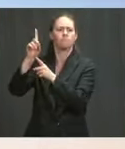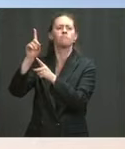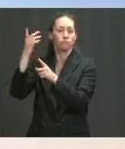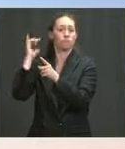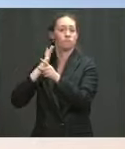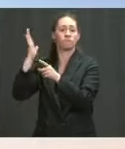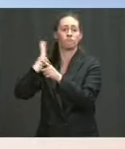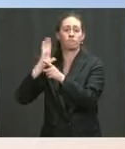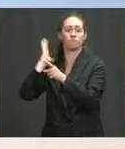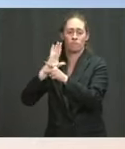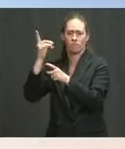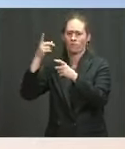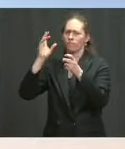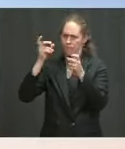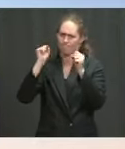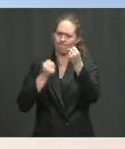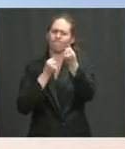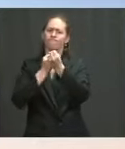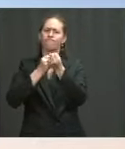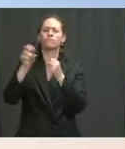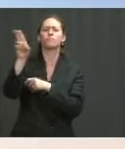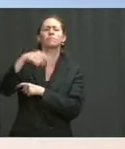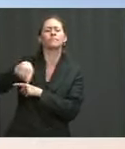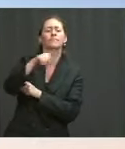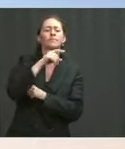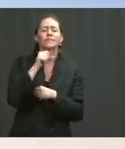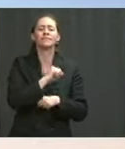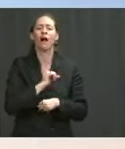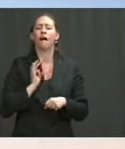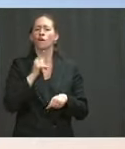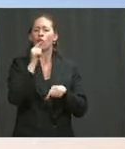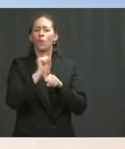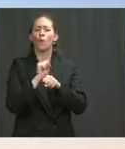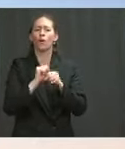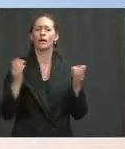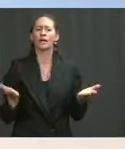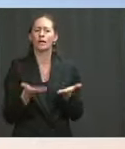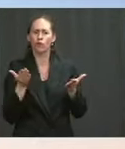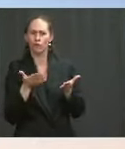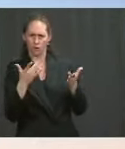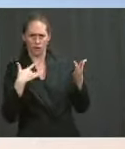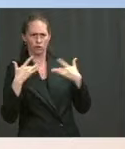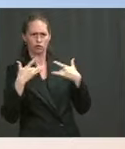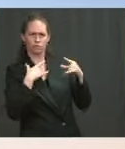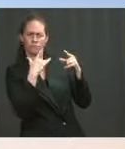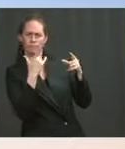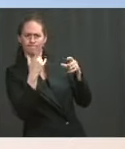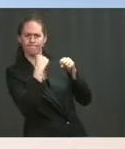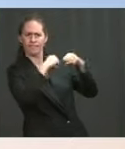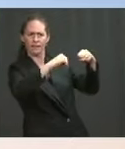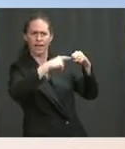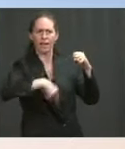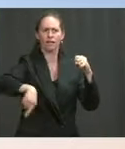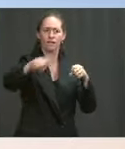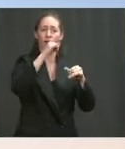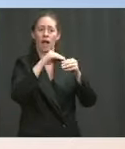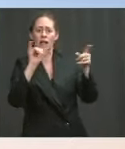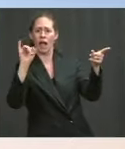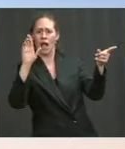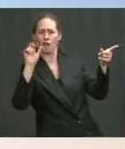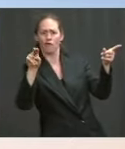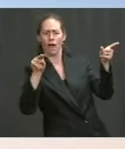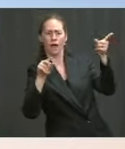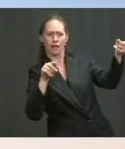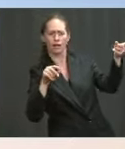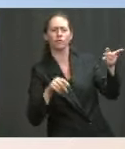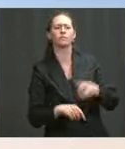The targeted strikes were directed at facilities used by Iran-backed militias involved in these ongoing attacks for